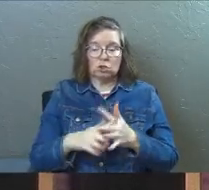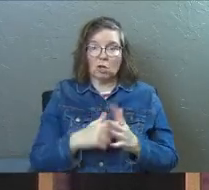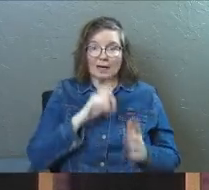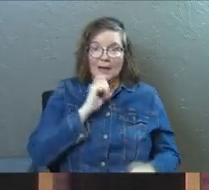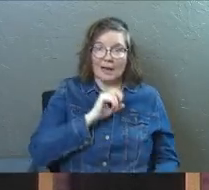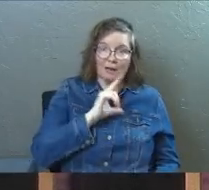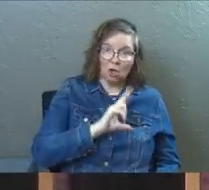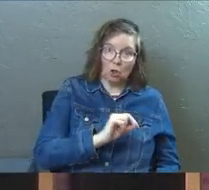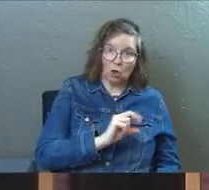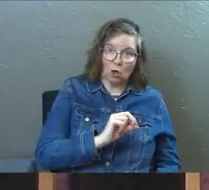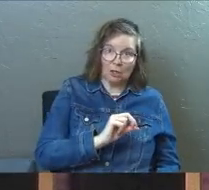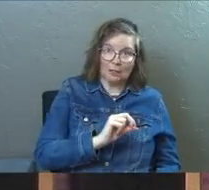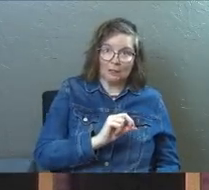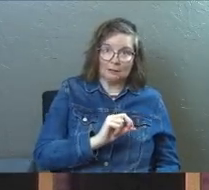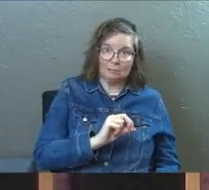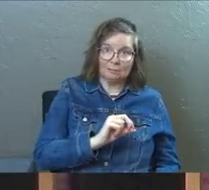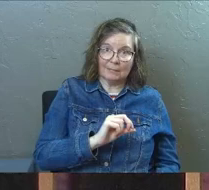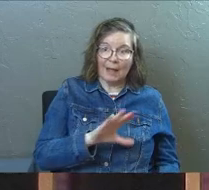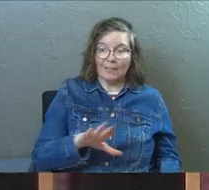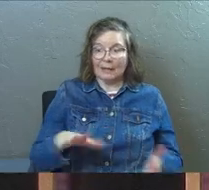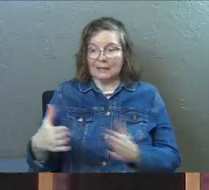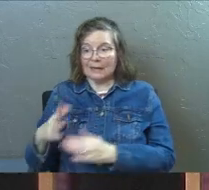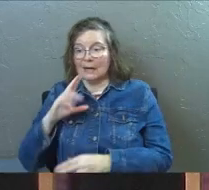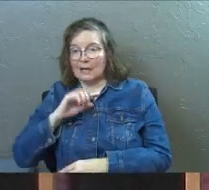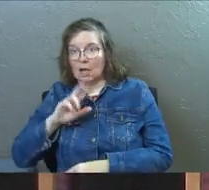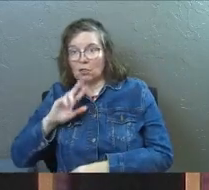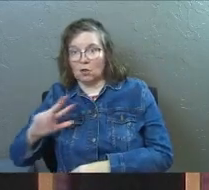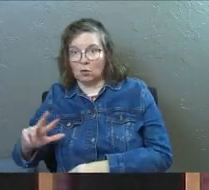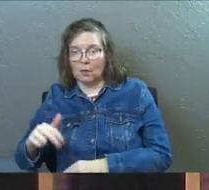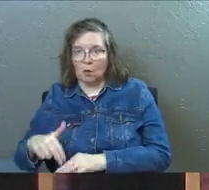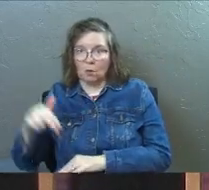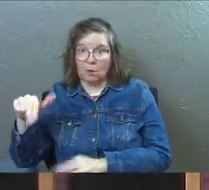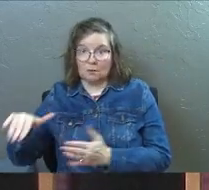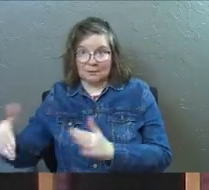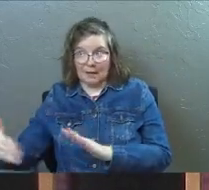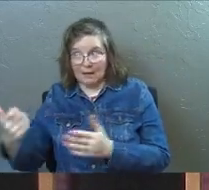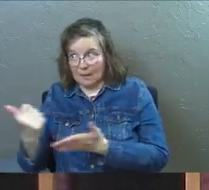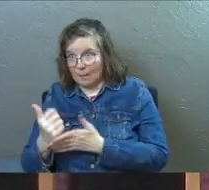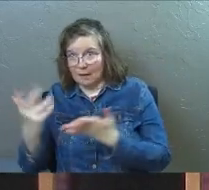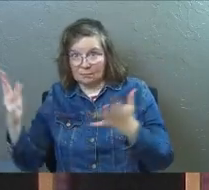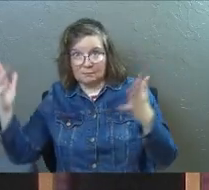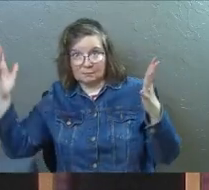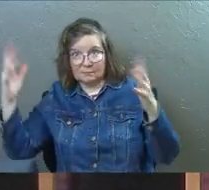age 30 and he was killed at age 33 and resurrected from the dead. Amen. Amen.